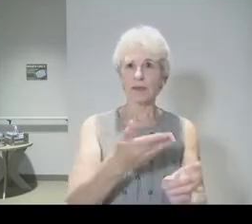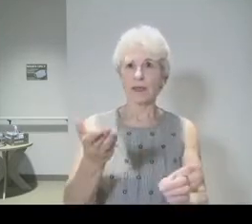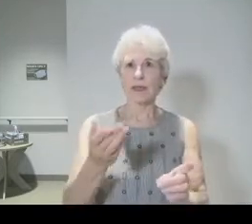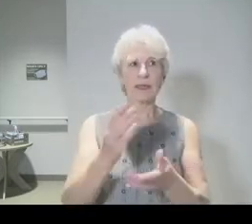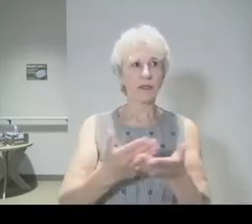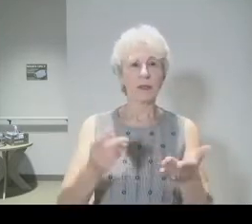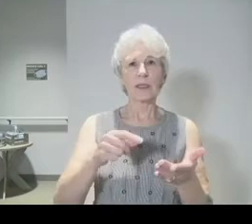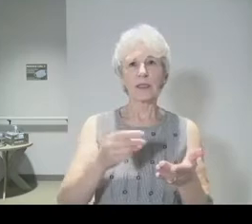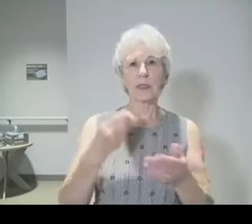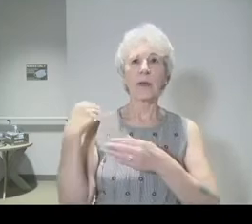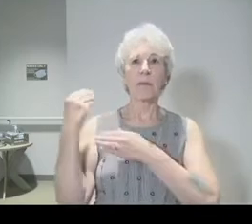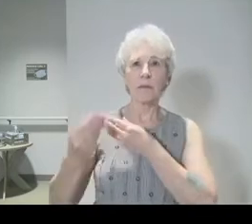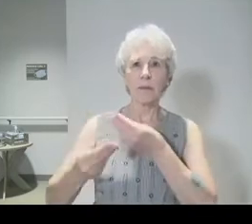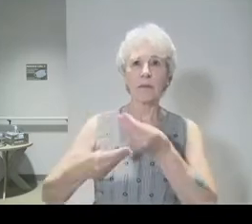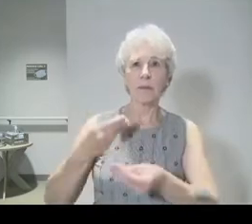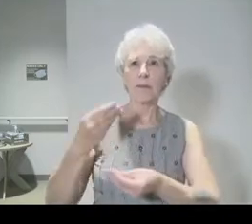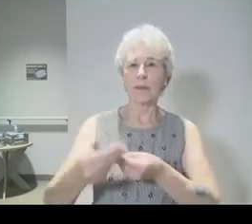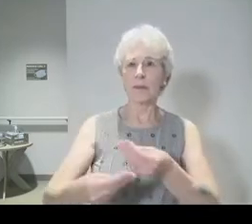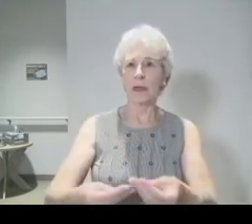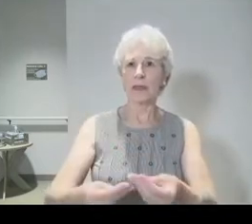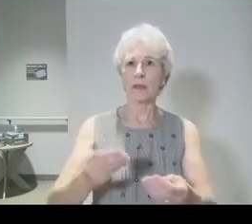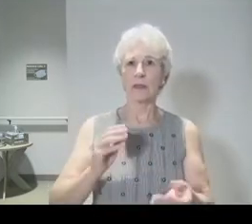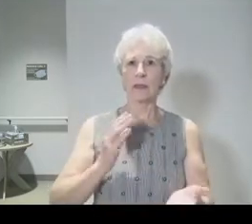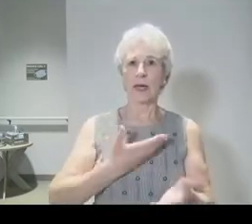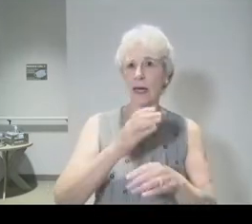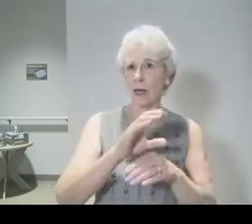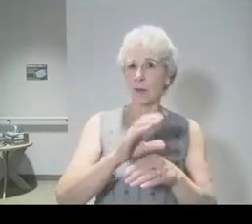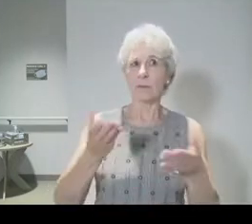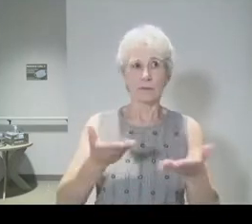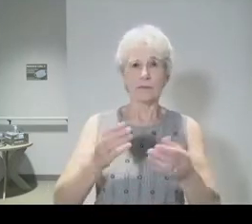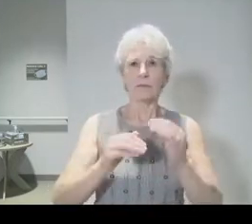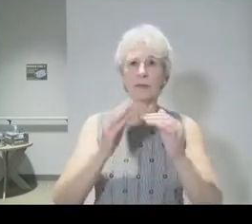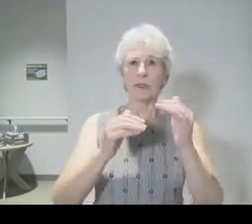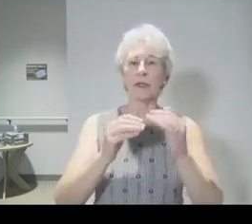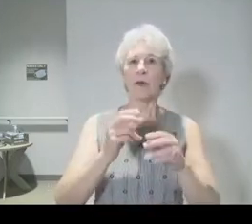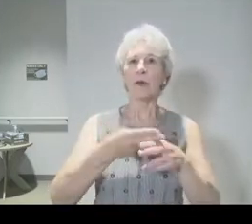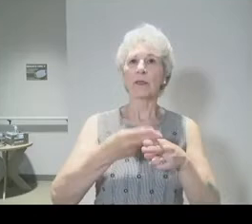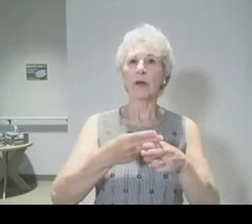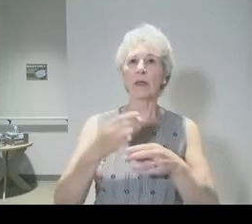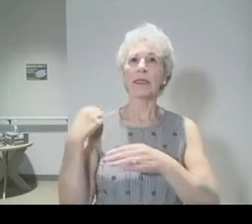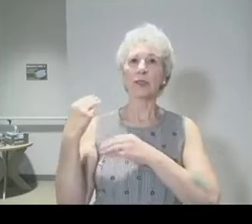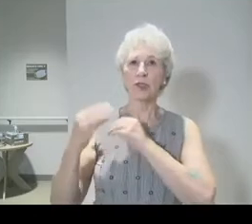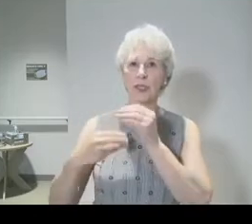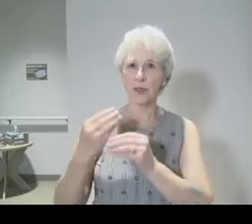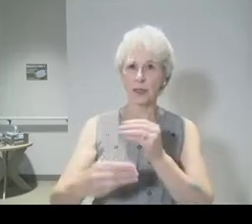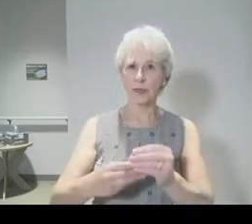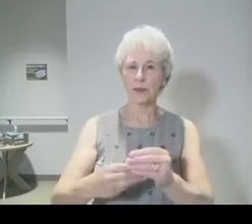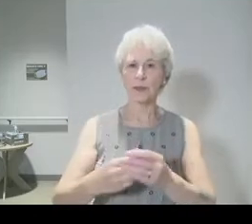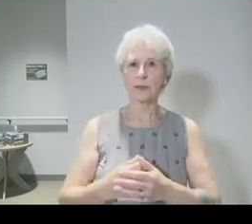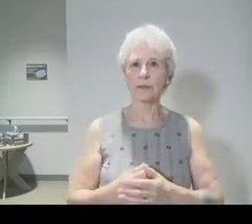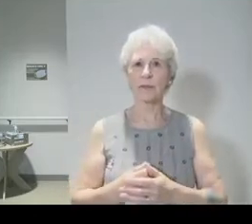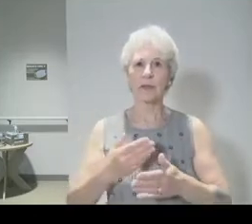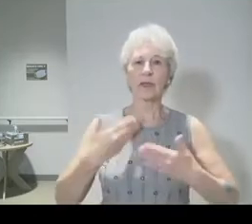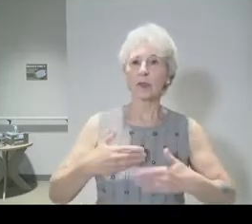to be passed on to each generation. In fact, our building campaign was called Generations. It's